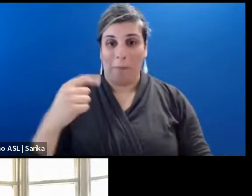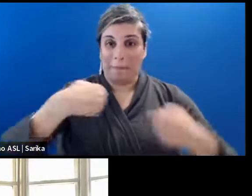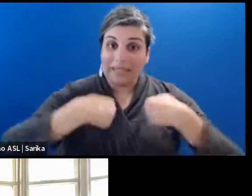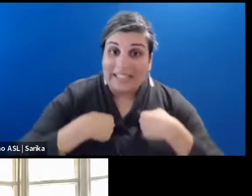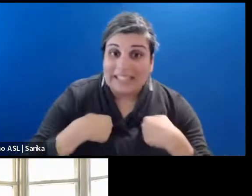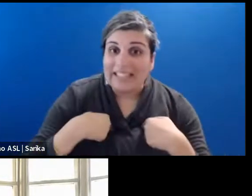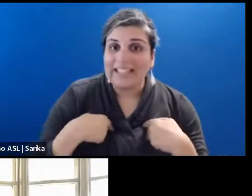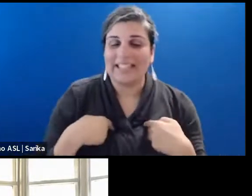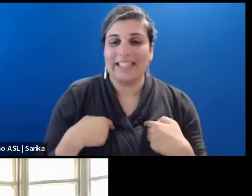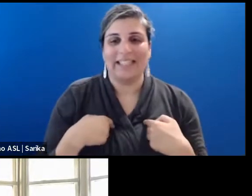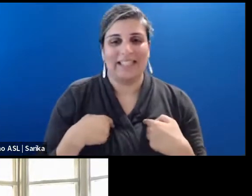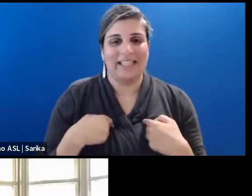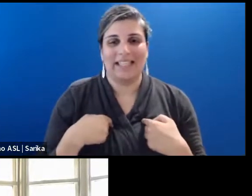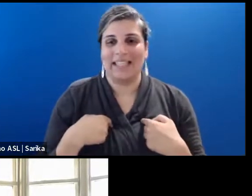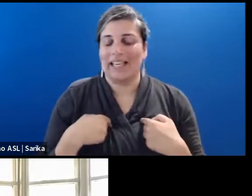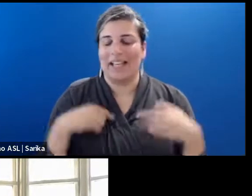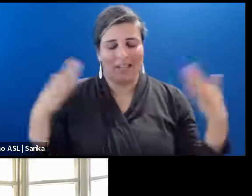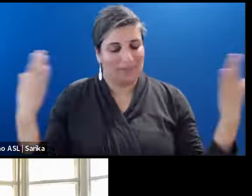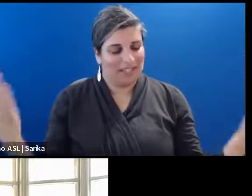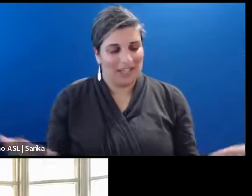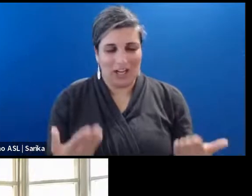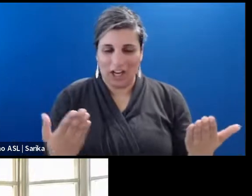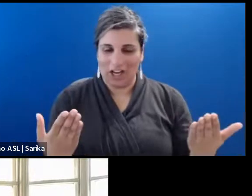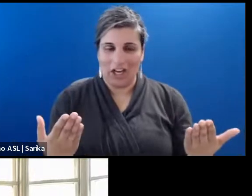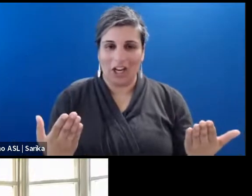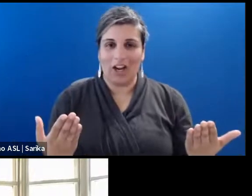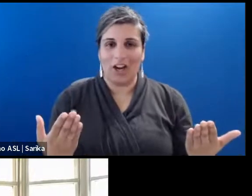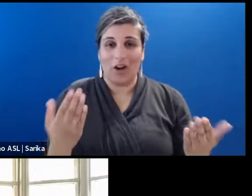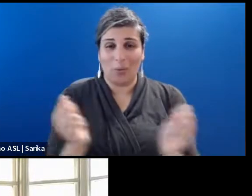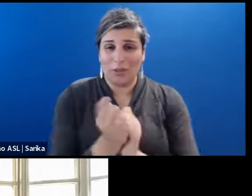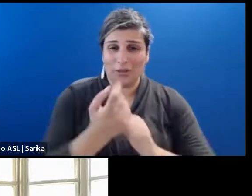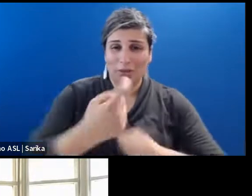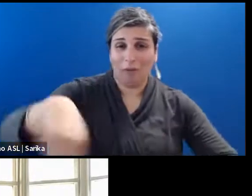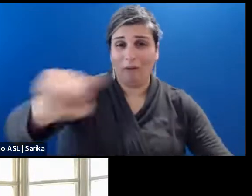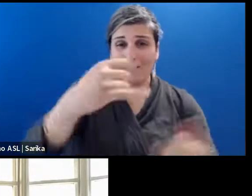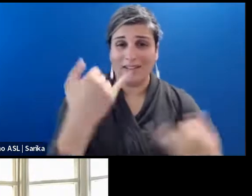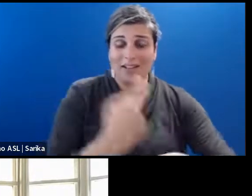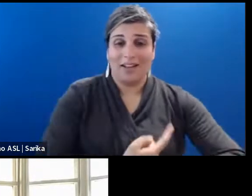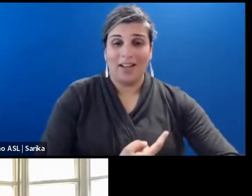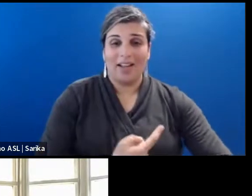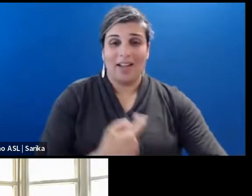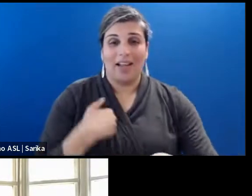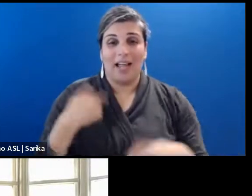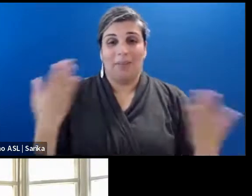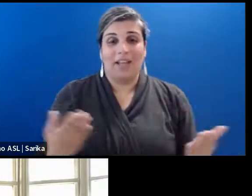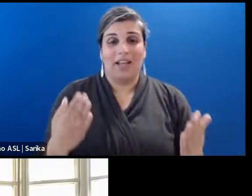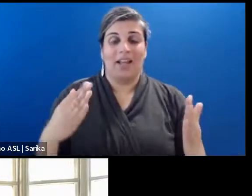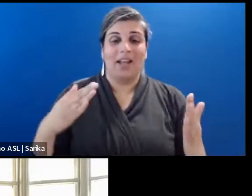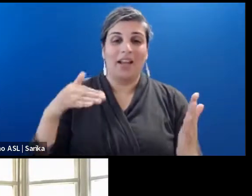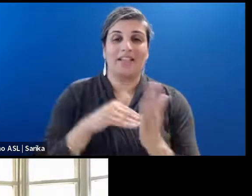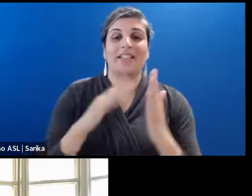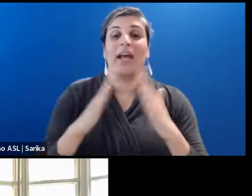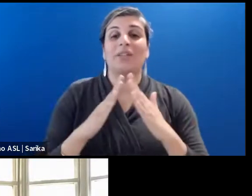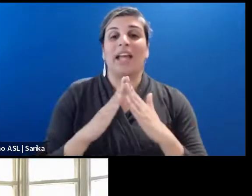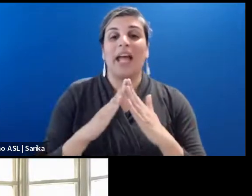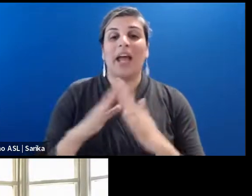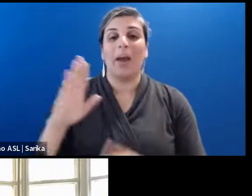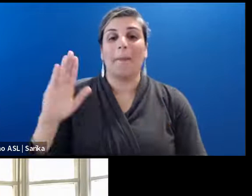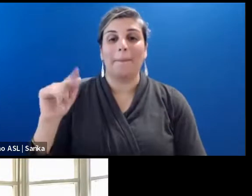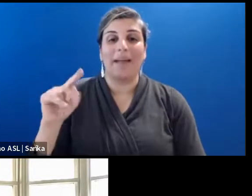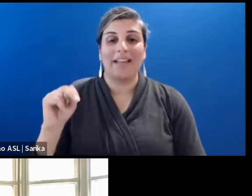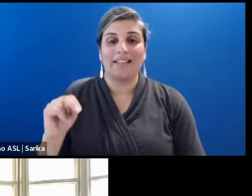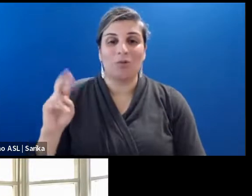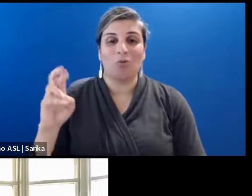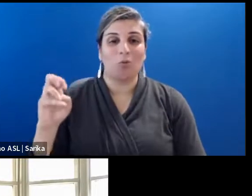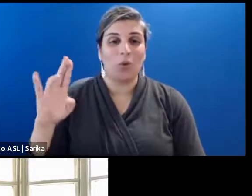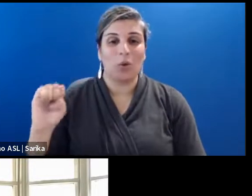to be in front of you guys today. Um, I'm talking to you from downtown Baton Rouge, Louisiana, where